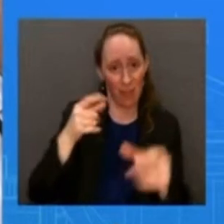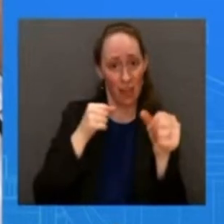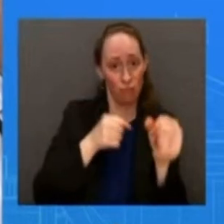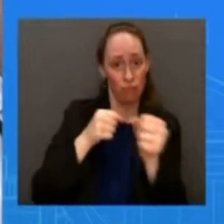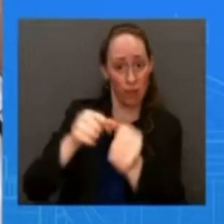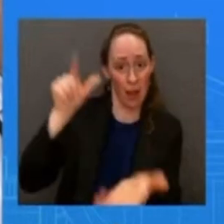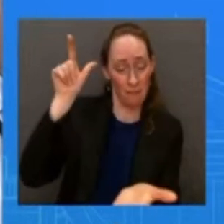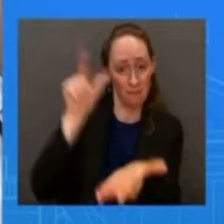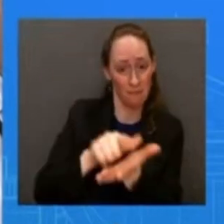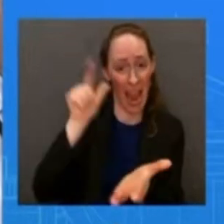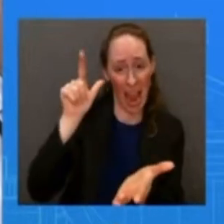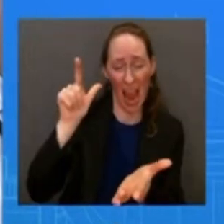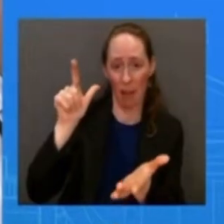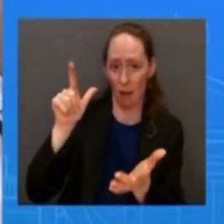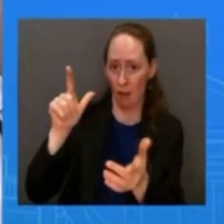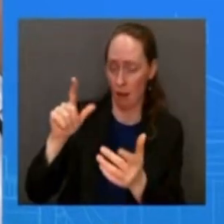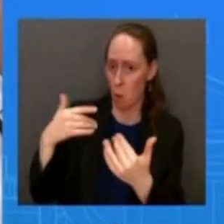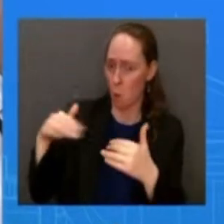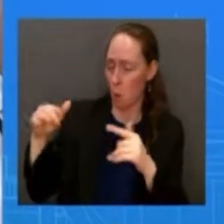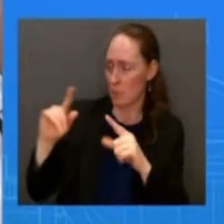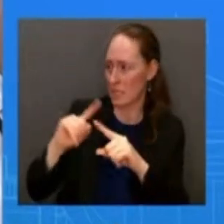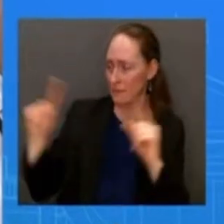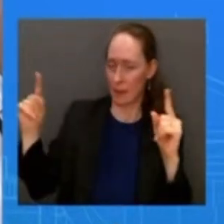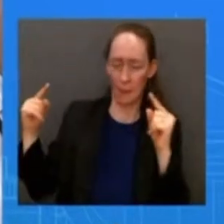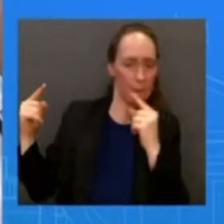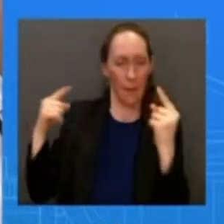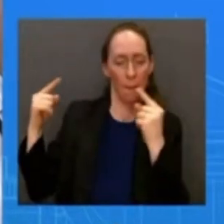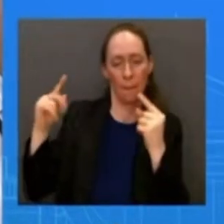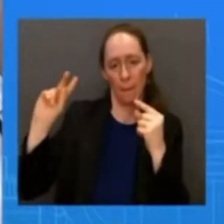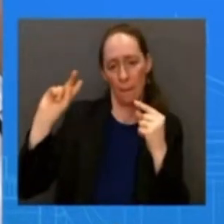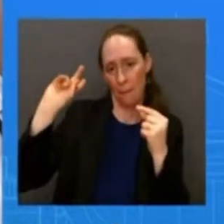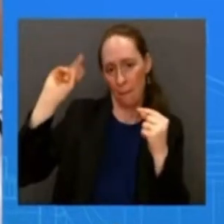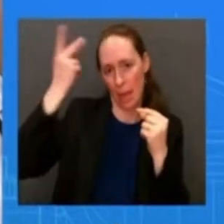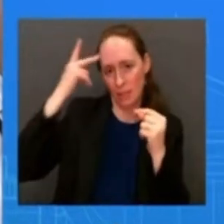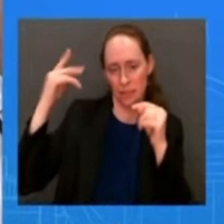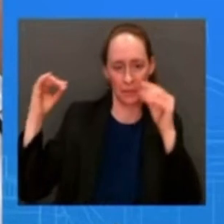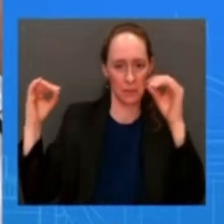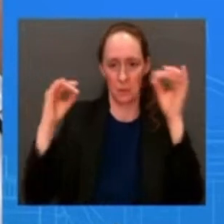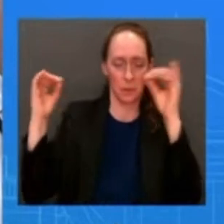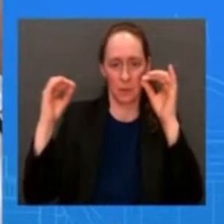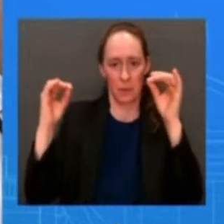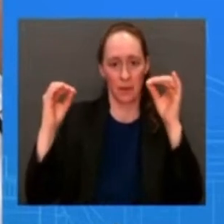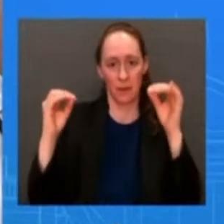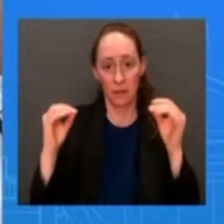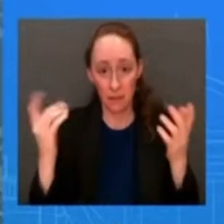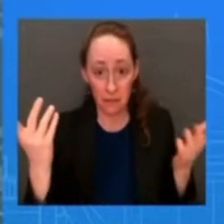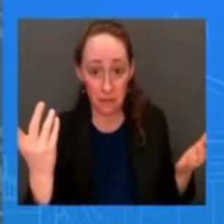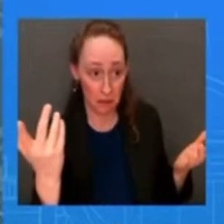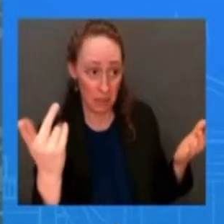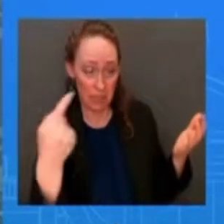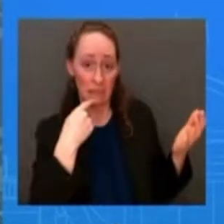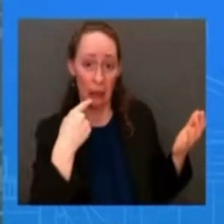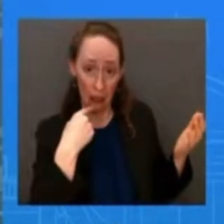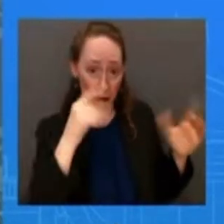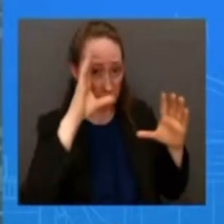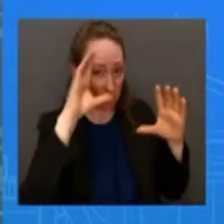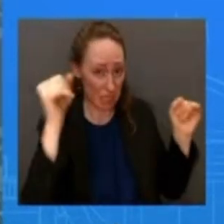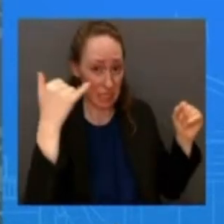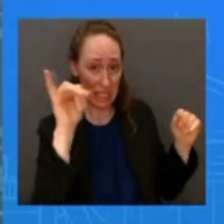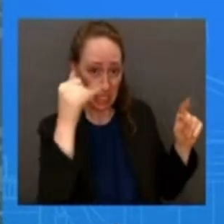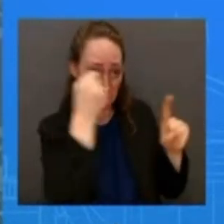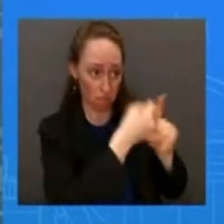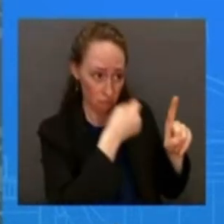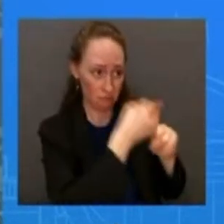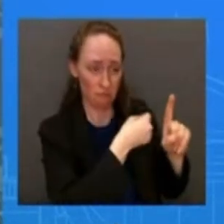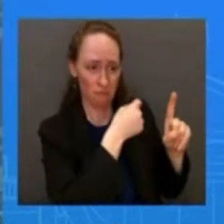what does that look like because in reality i think we all know you know an assault weapons ban doesn't really seem realistic right now well as you know i mentioned uh at the top